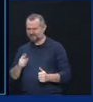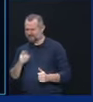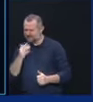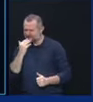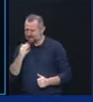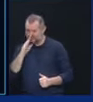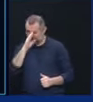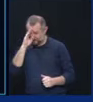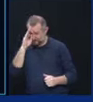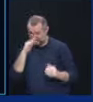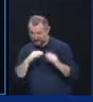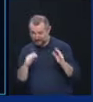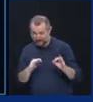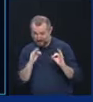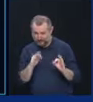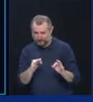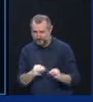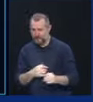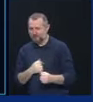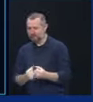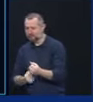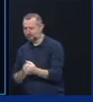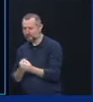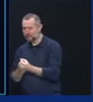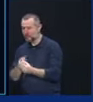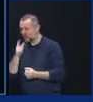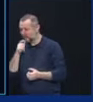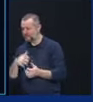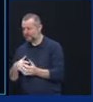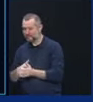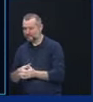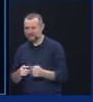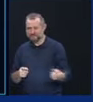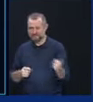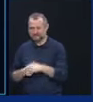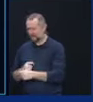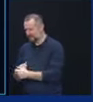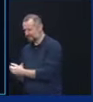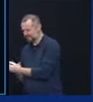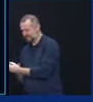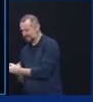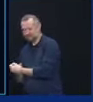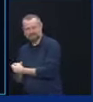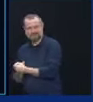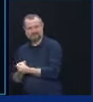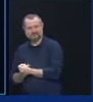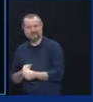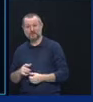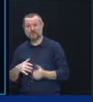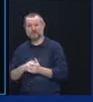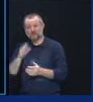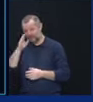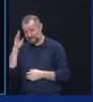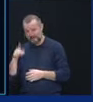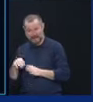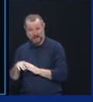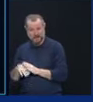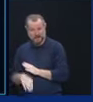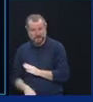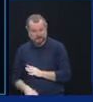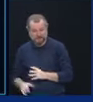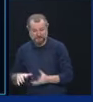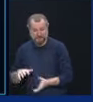backing up the weak hospital system. So when that weak hospital collapses on the